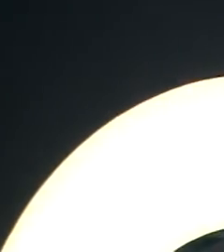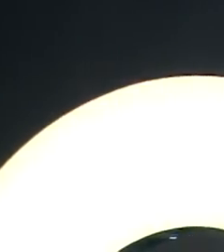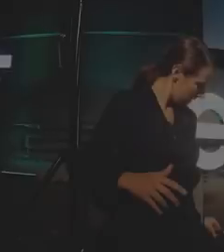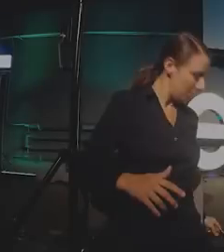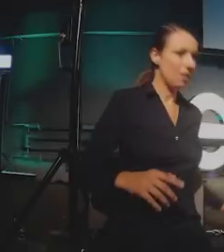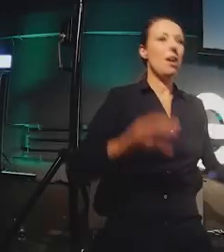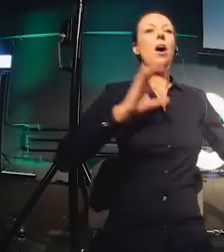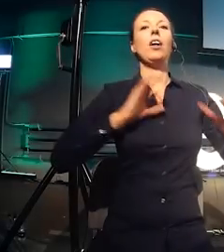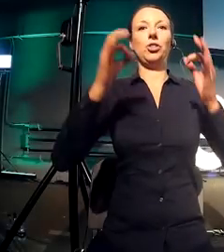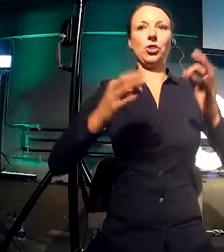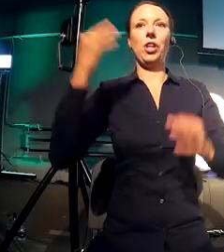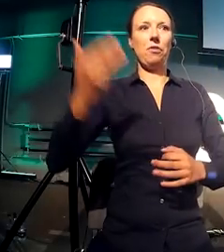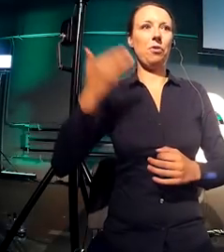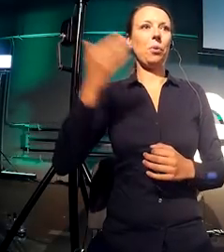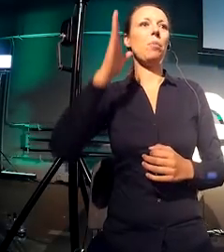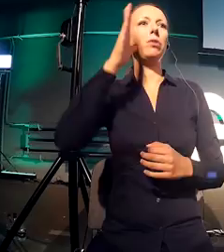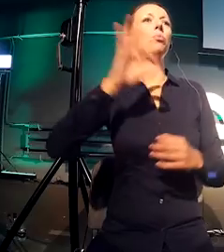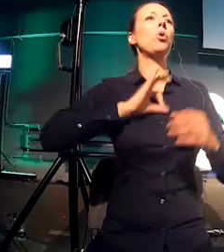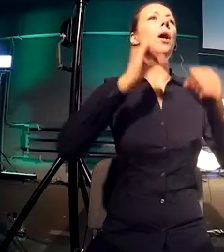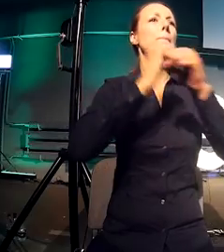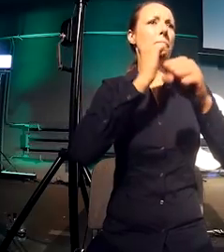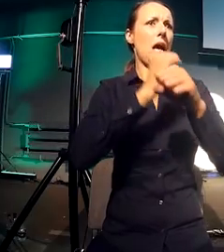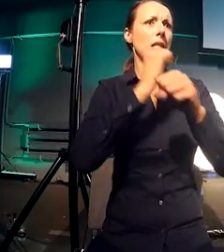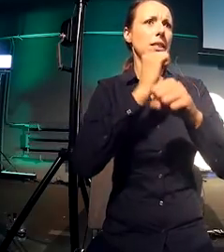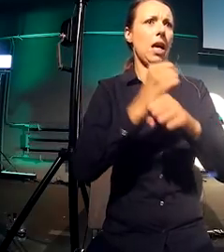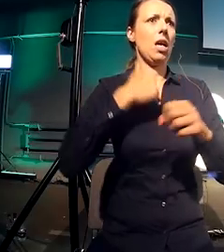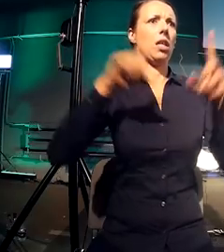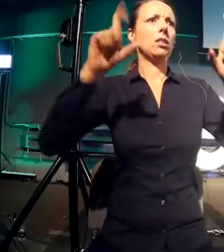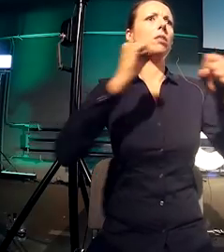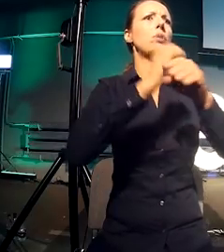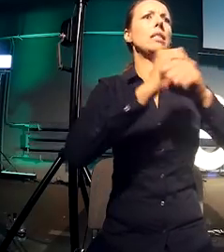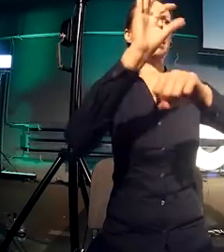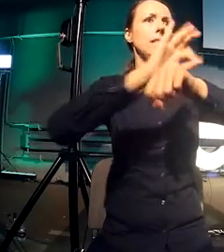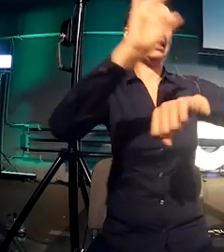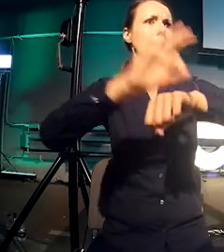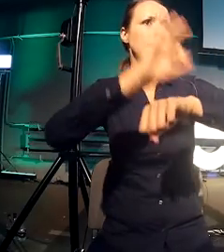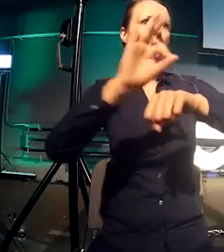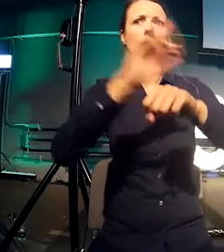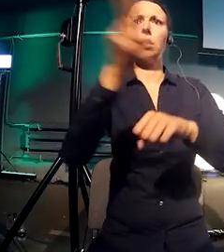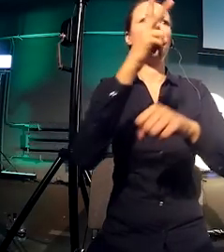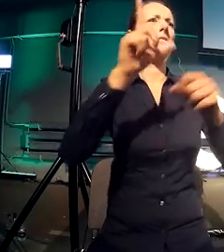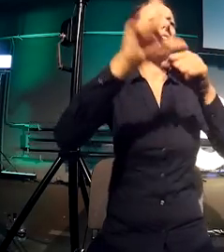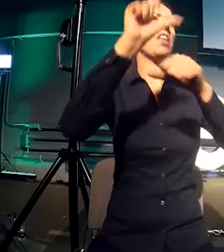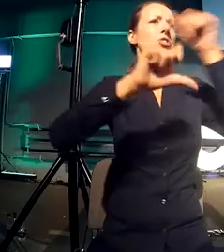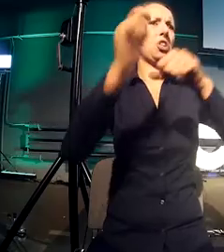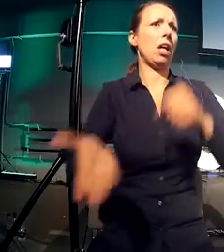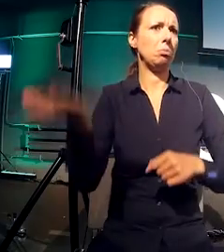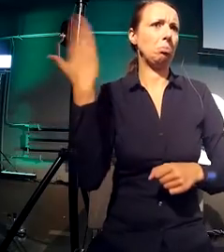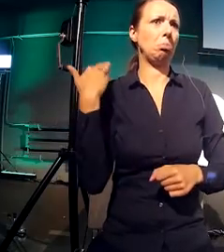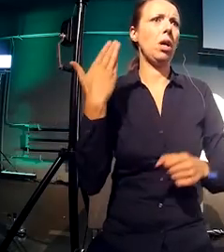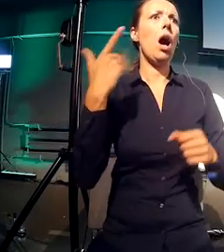years ago with this guy. This guy is a dead-ed there. He's a typographer in Tel Aviv, in Israel. He makes